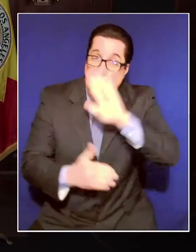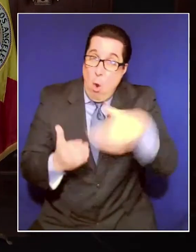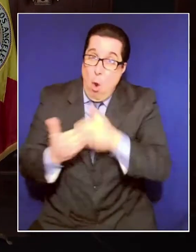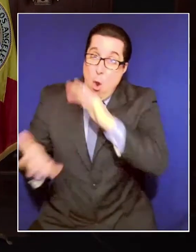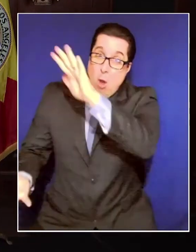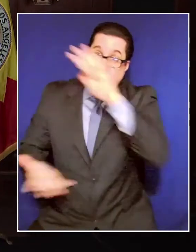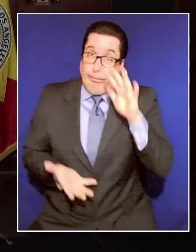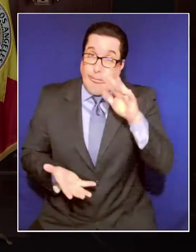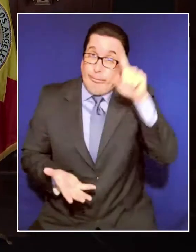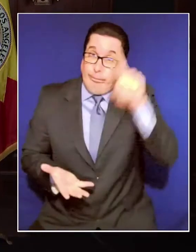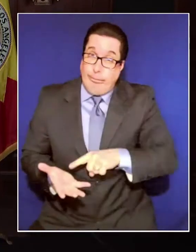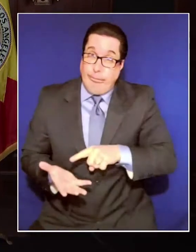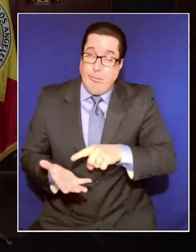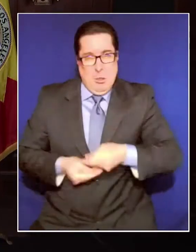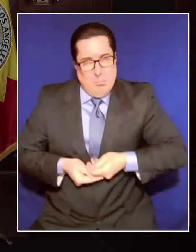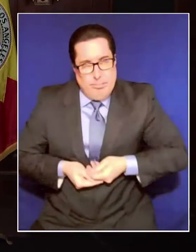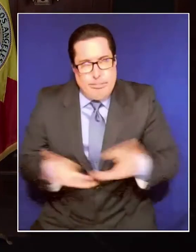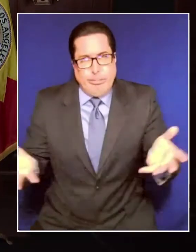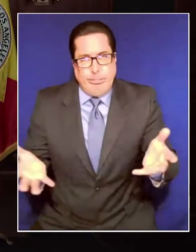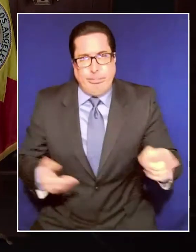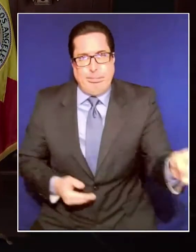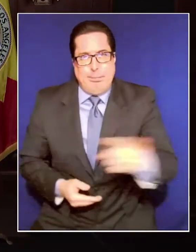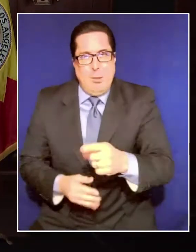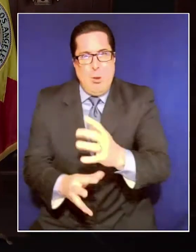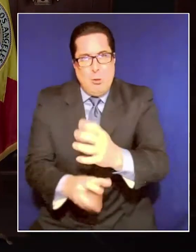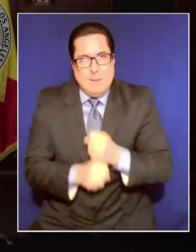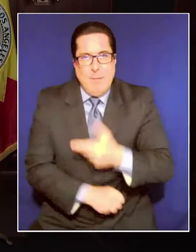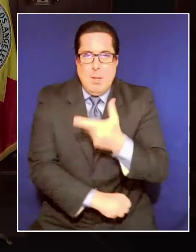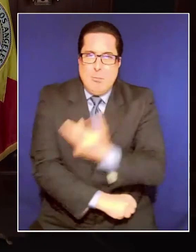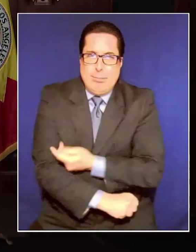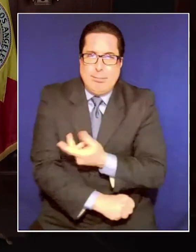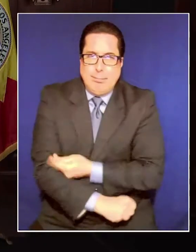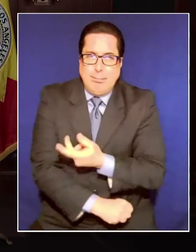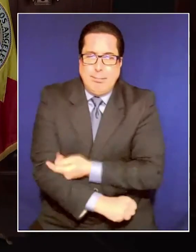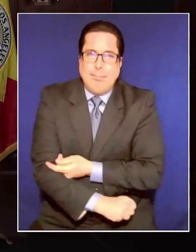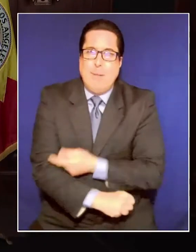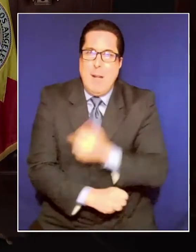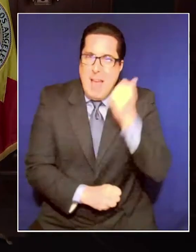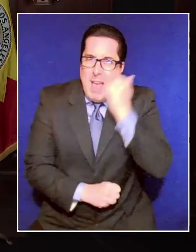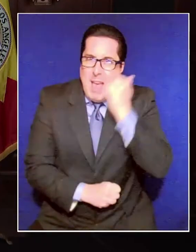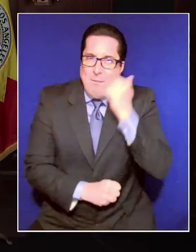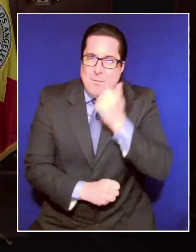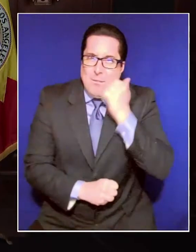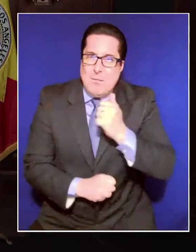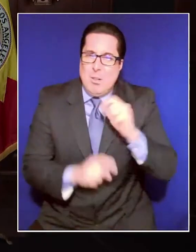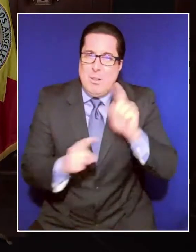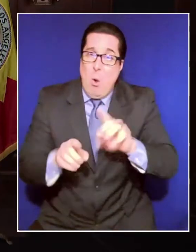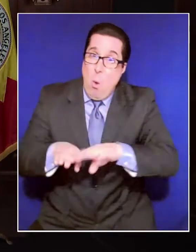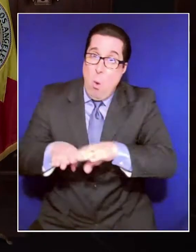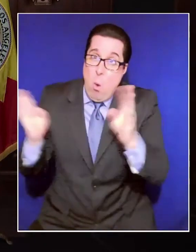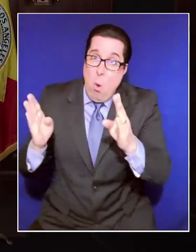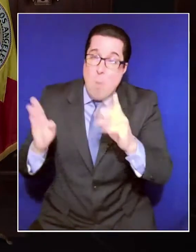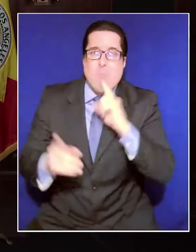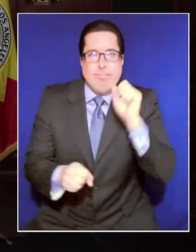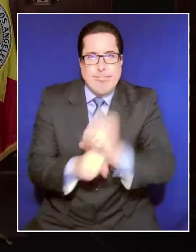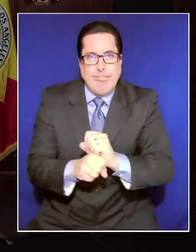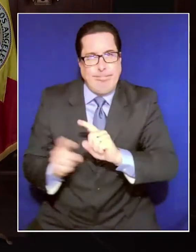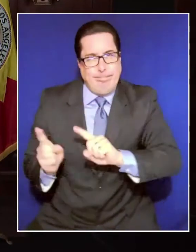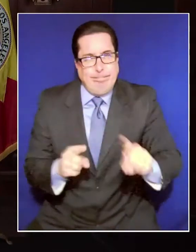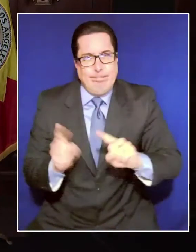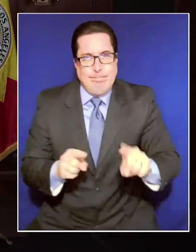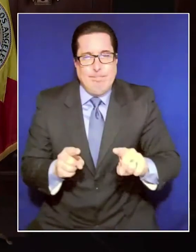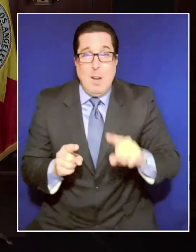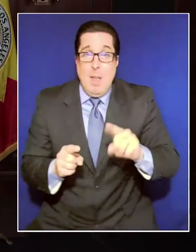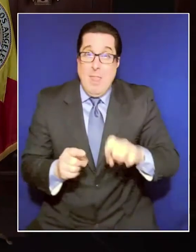that we are doing everything we can to get that day where something new opens, that day where the economy comes back, that day when we can